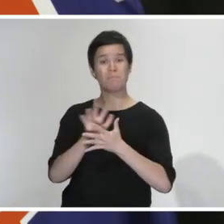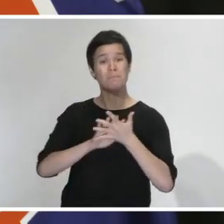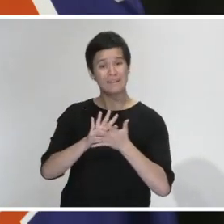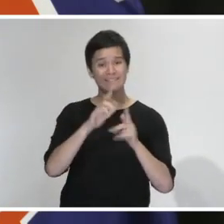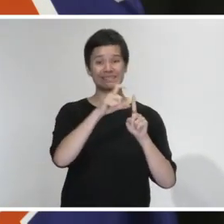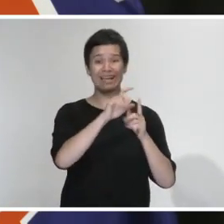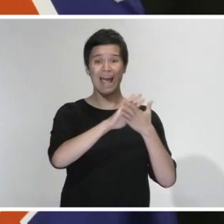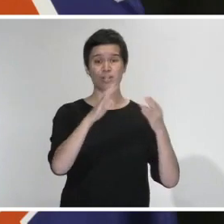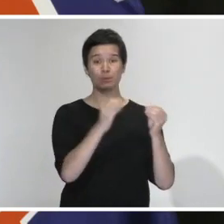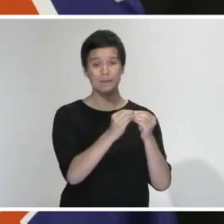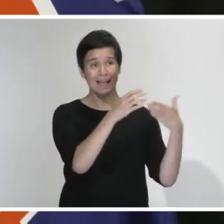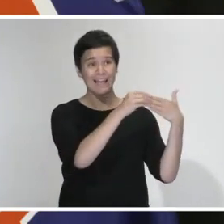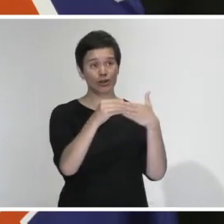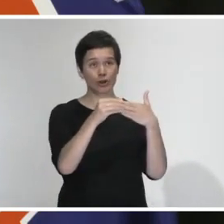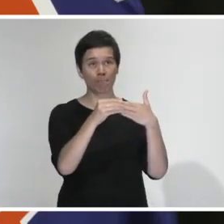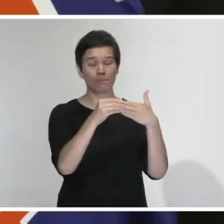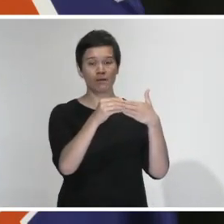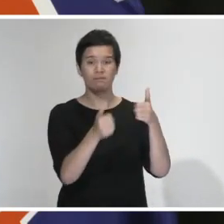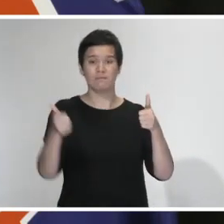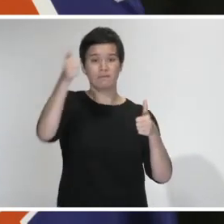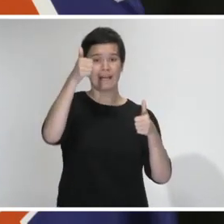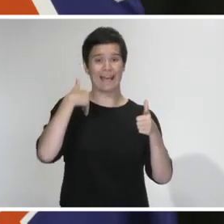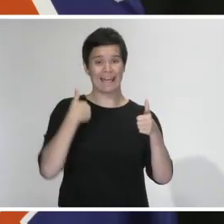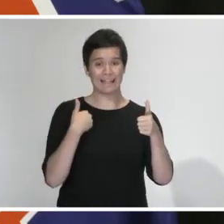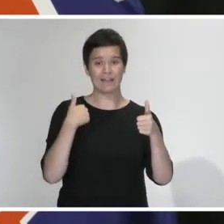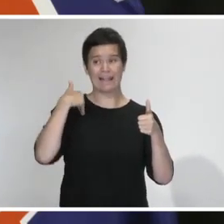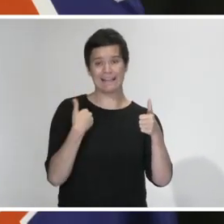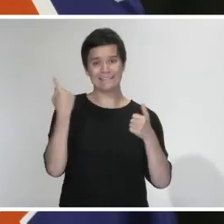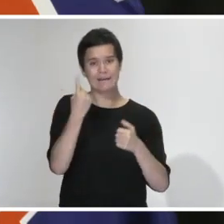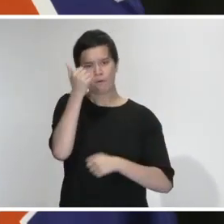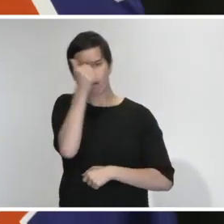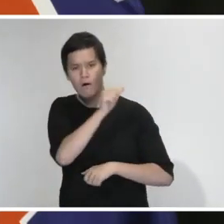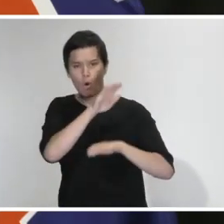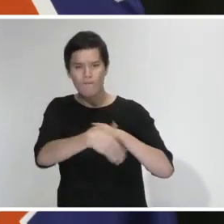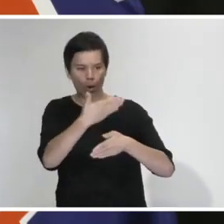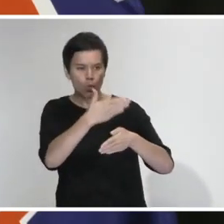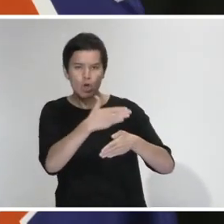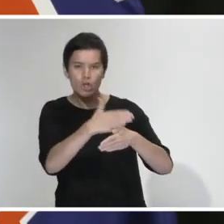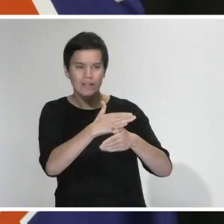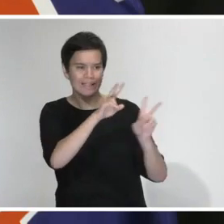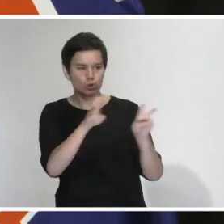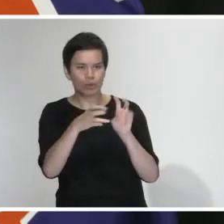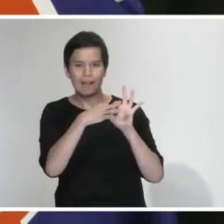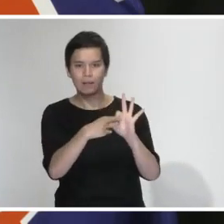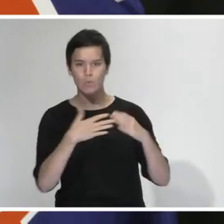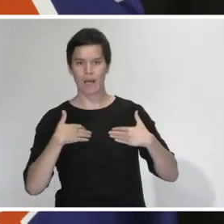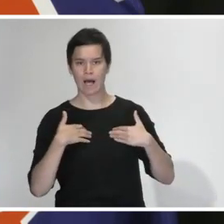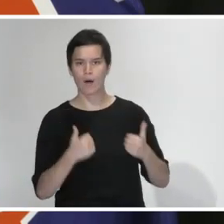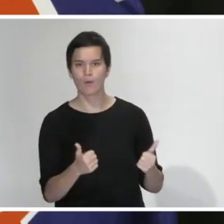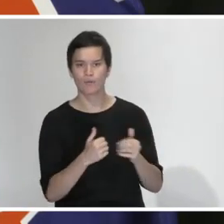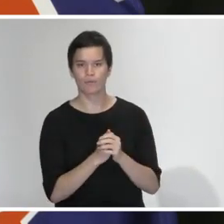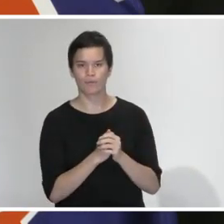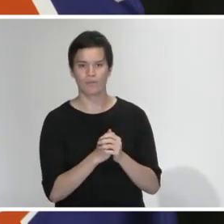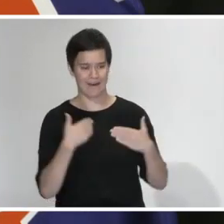DHBs. It requires a good understanding of workforce issues. It requires an intimate knowledge of the strengths and weaknesses